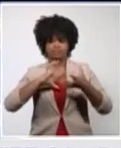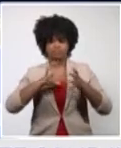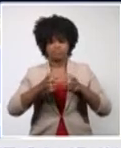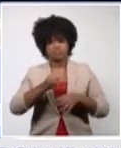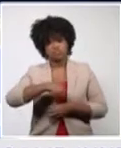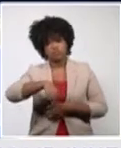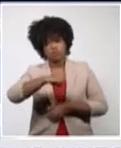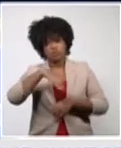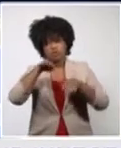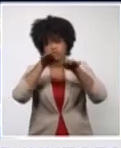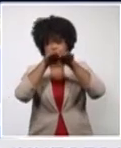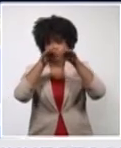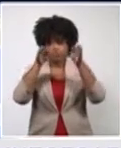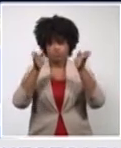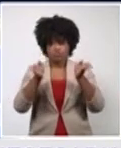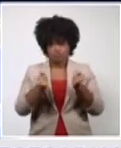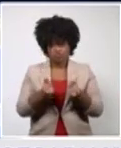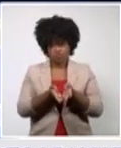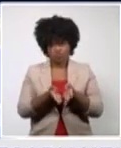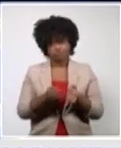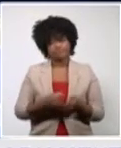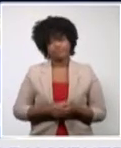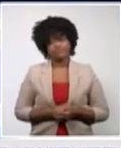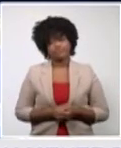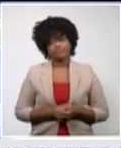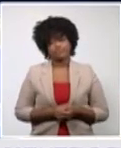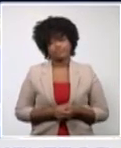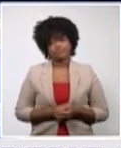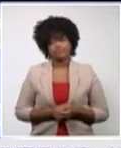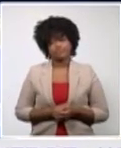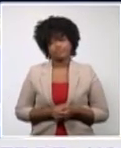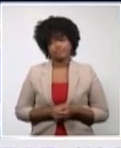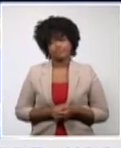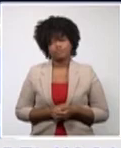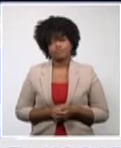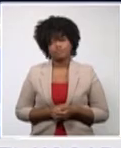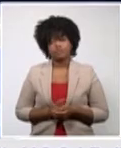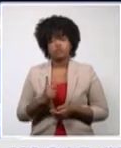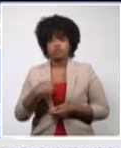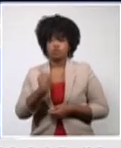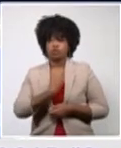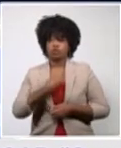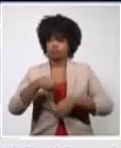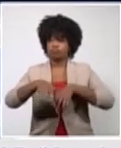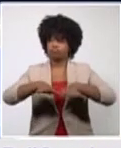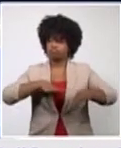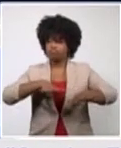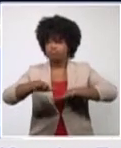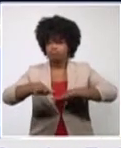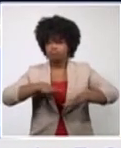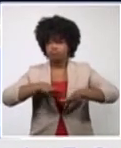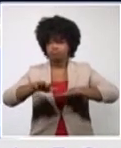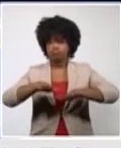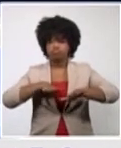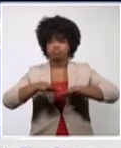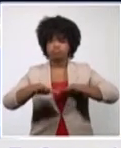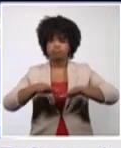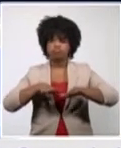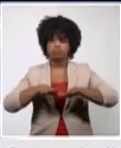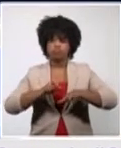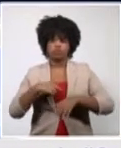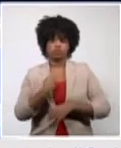And here in Cuba, are making sure that this complex epidemiological situation